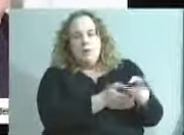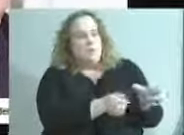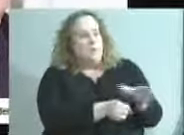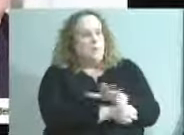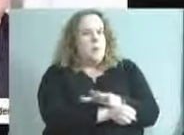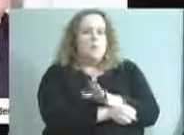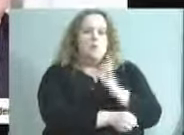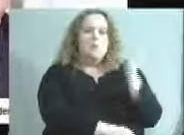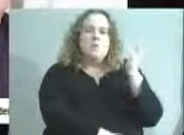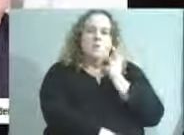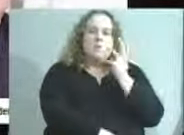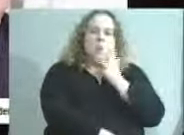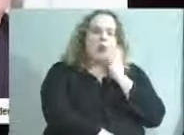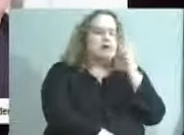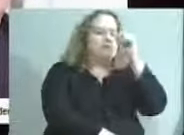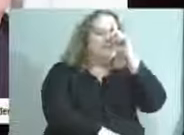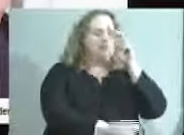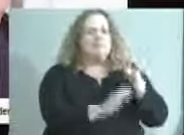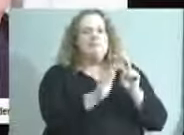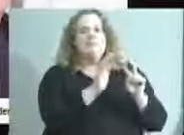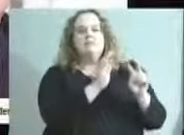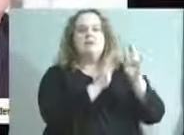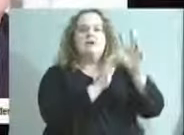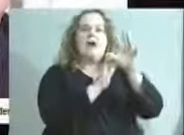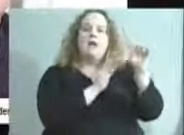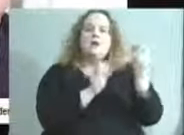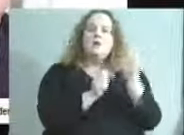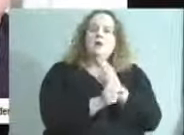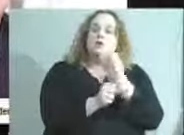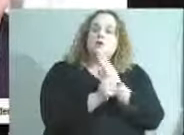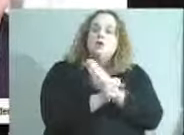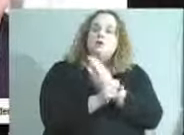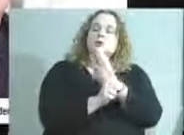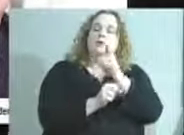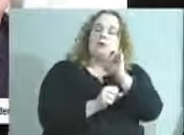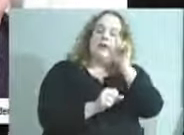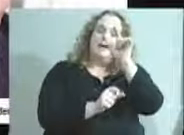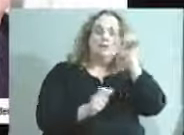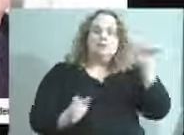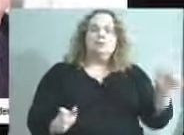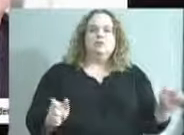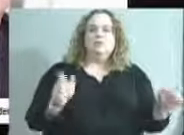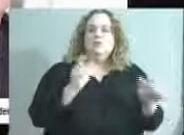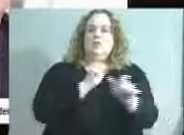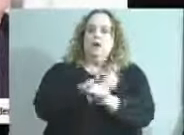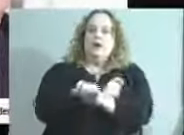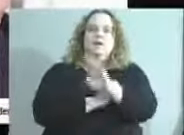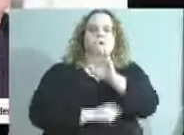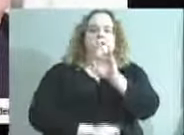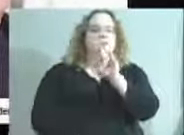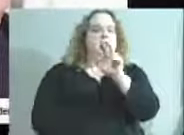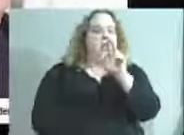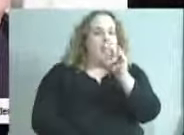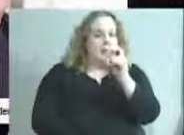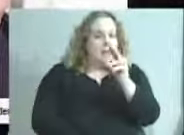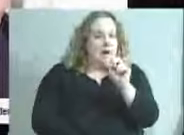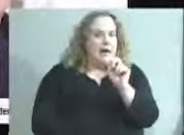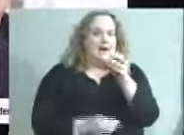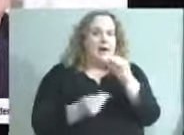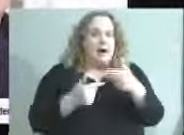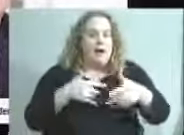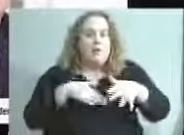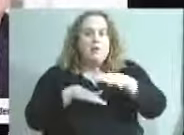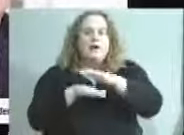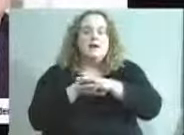utilized those qualities to transform the campus and educational opportunities offered at Bellarmine. He was a